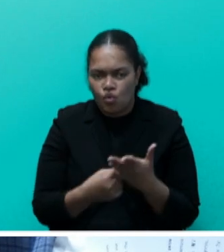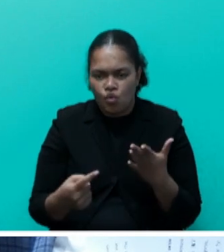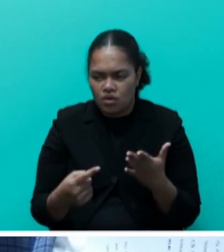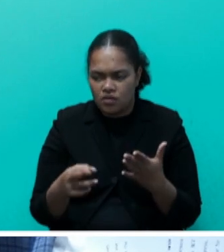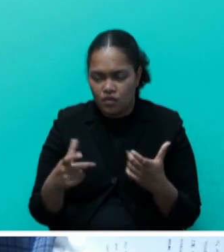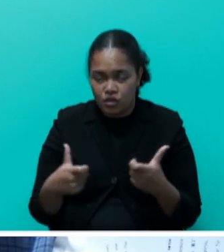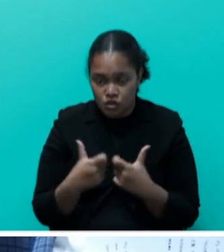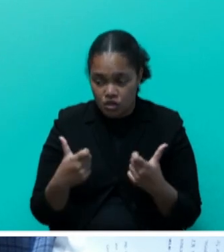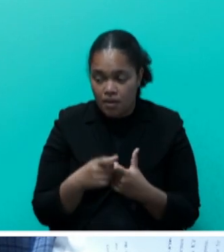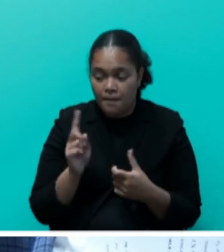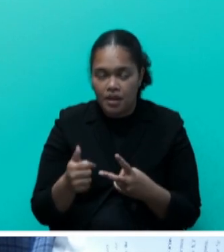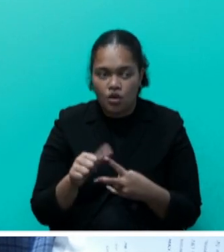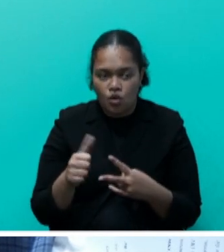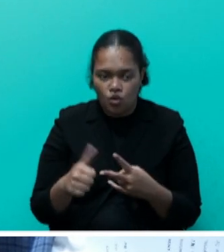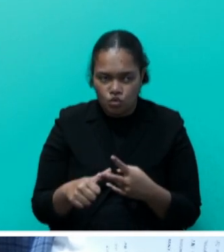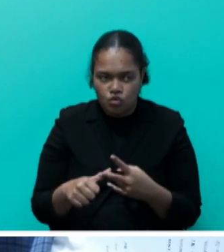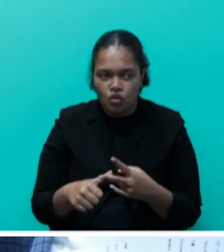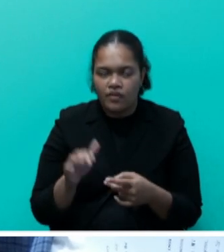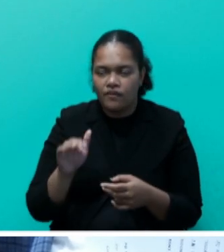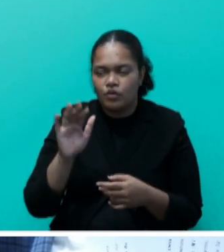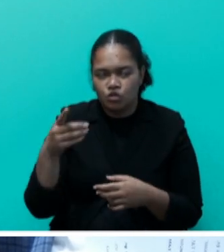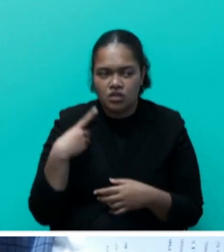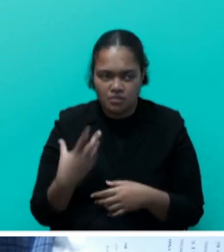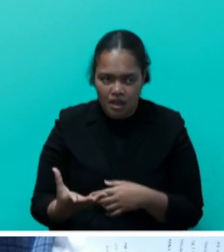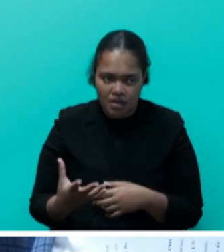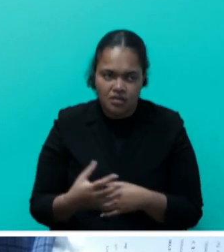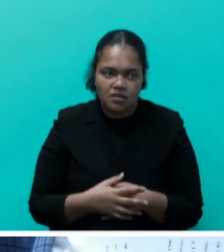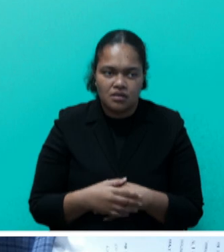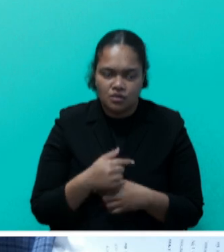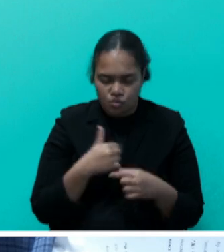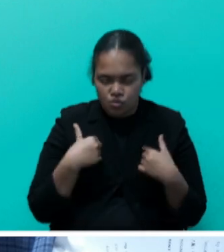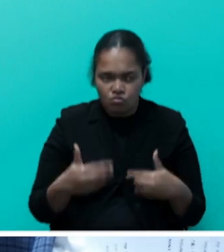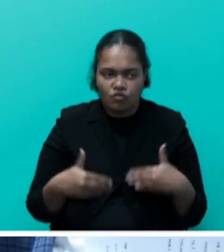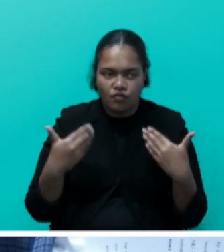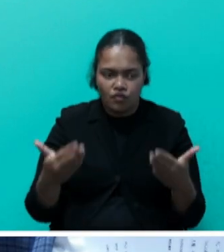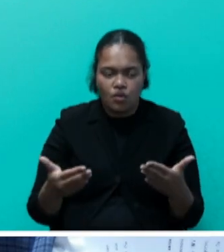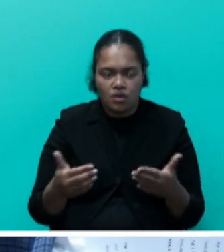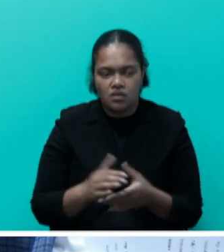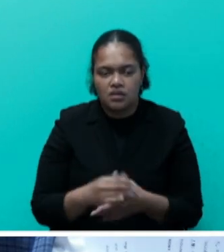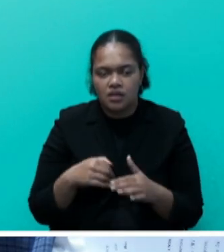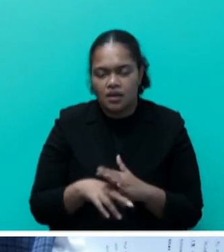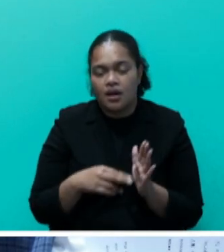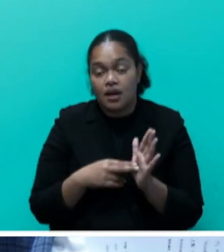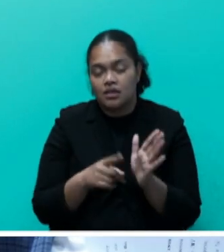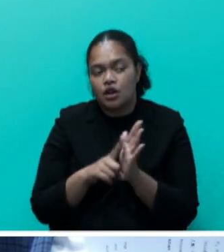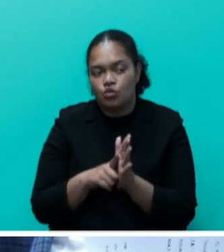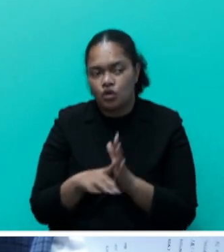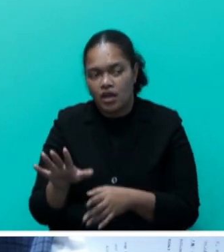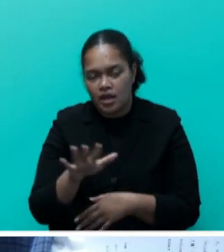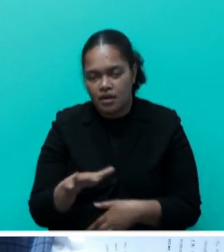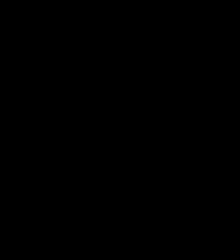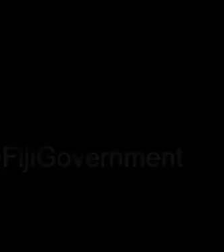challenges but also the future demands as we move forward in the Nandi-Lotoka areas.